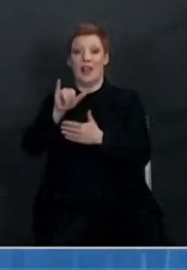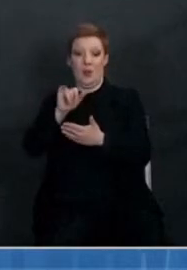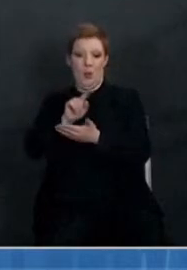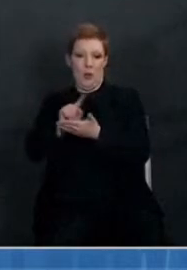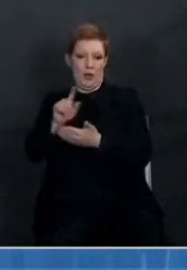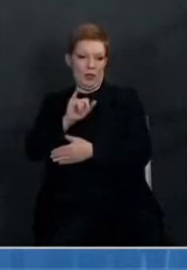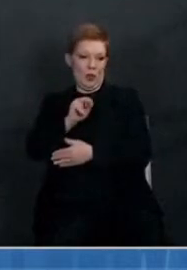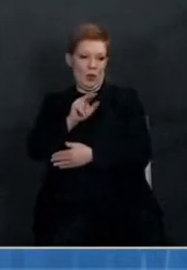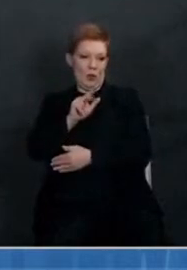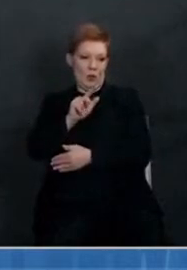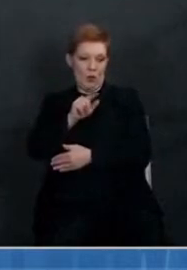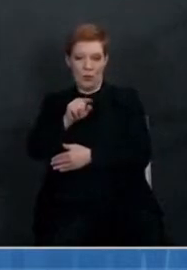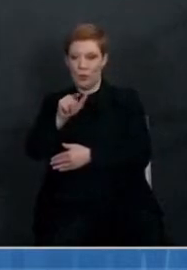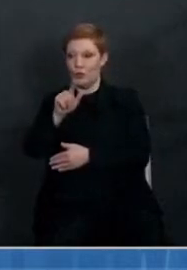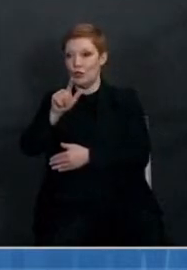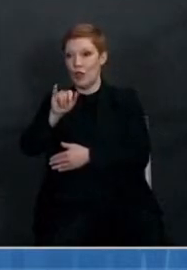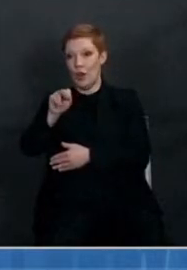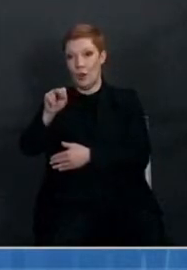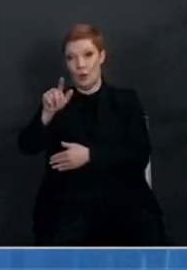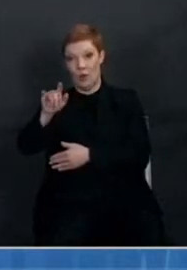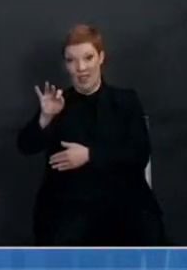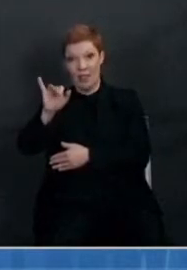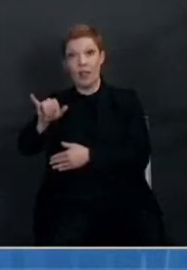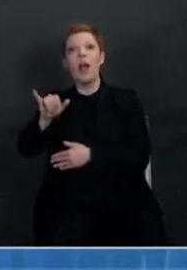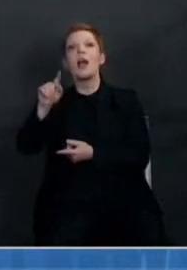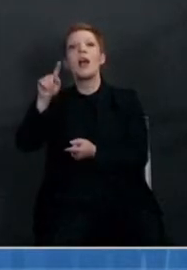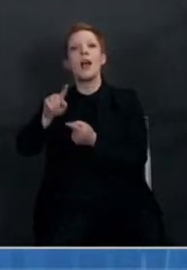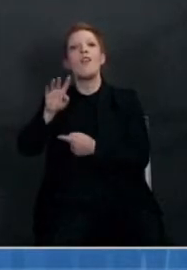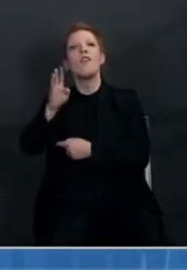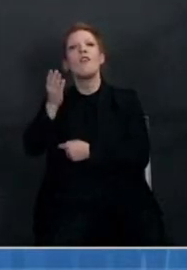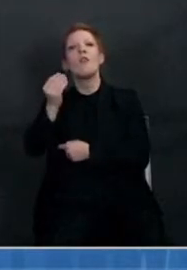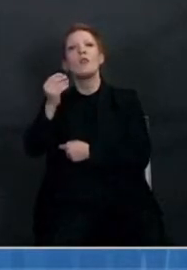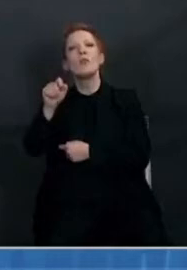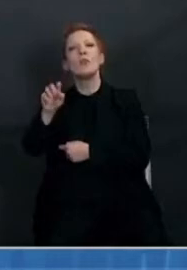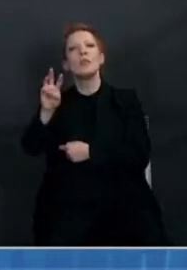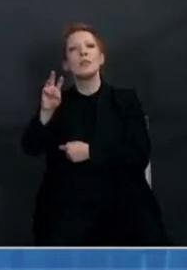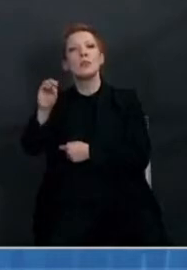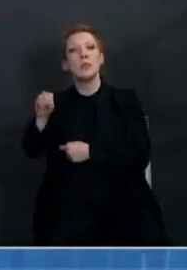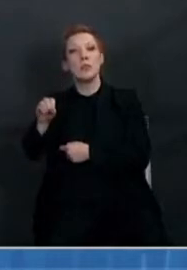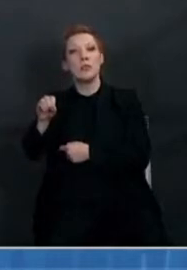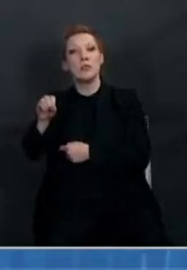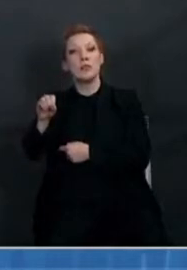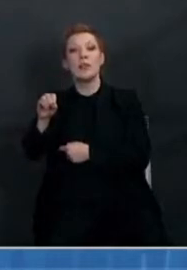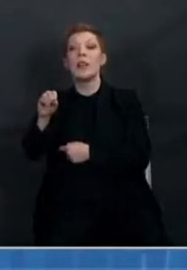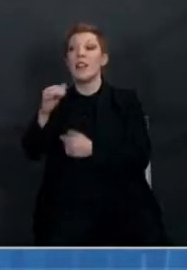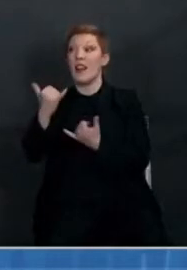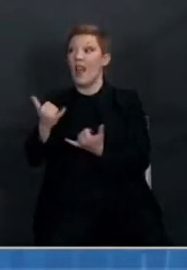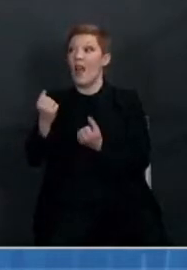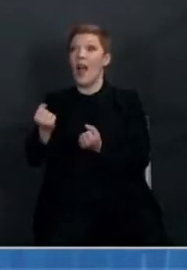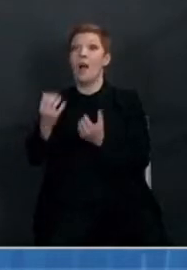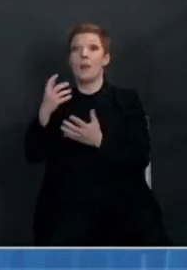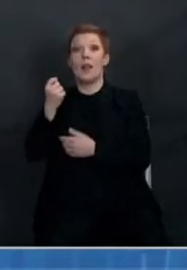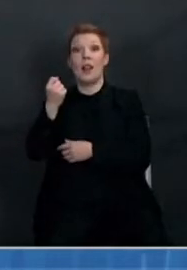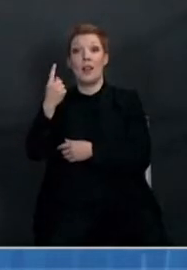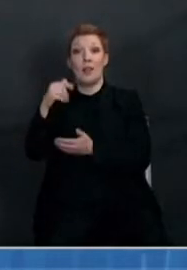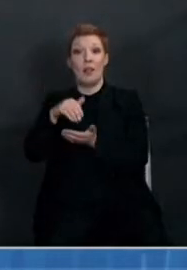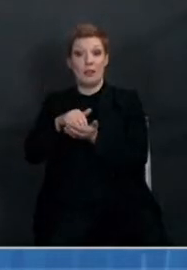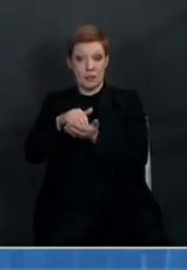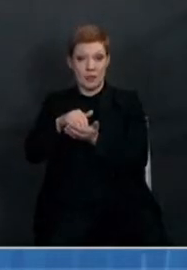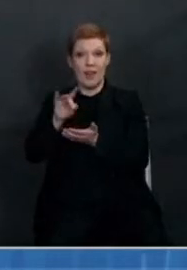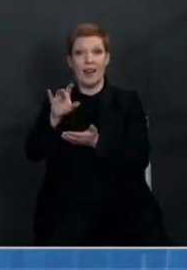January 29th also decreased by 14.6% to 11,800 admissions per day.